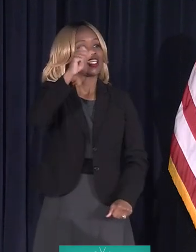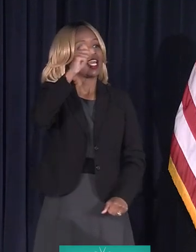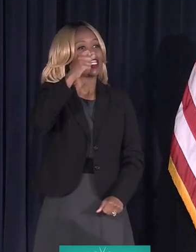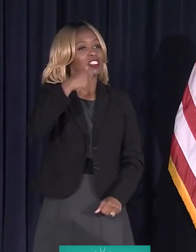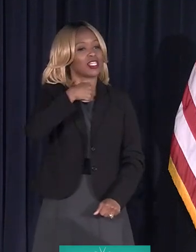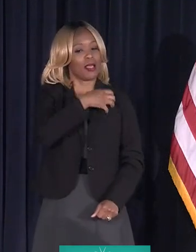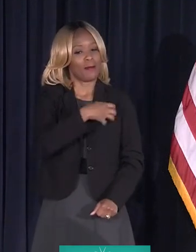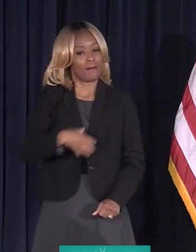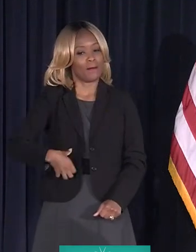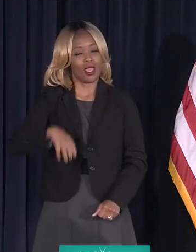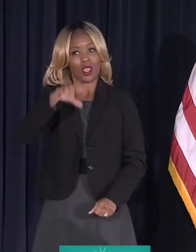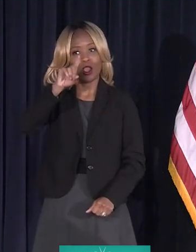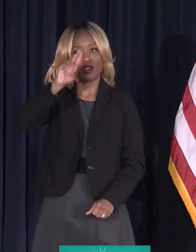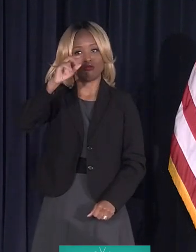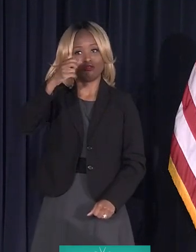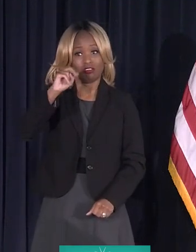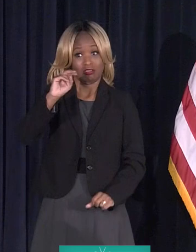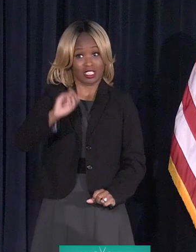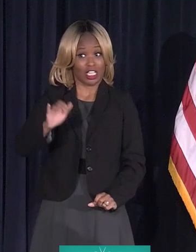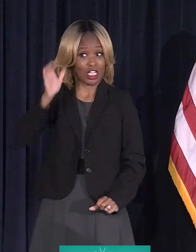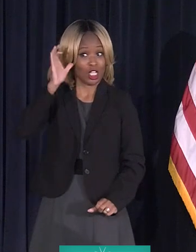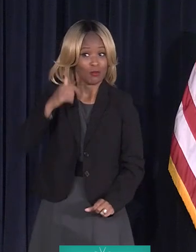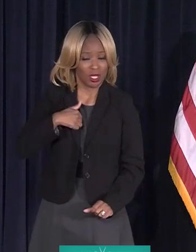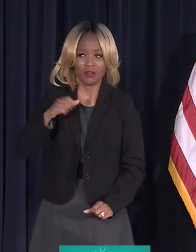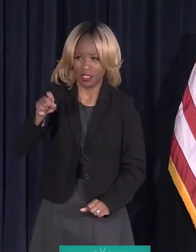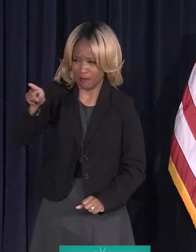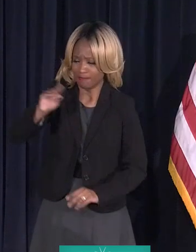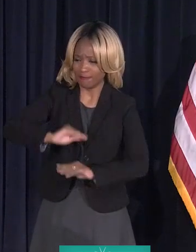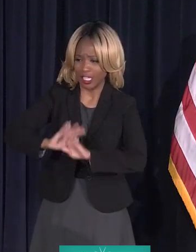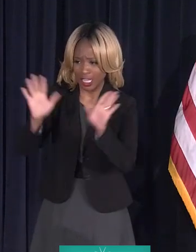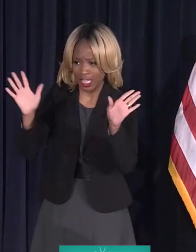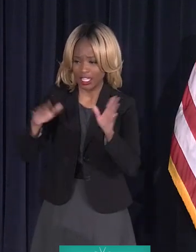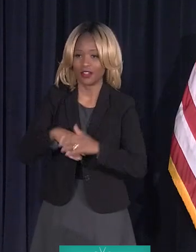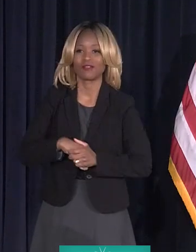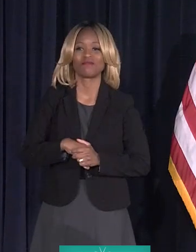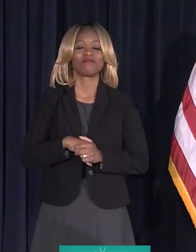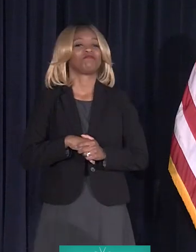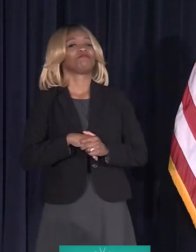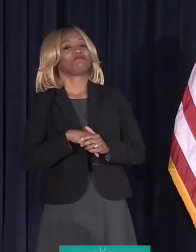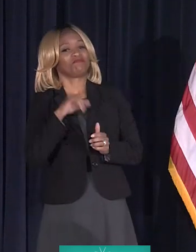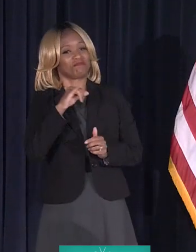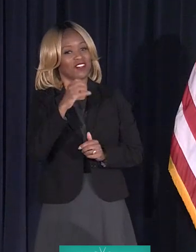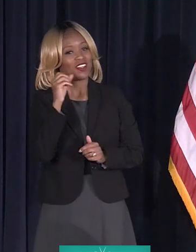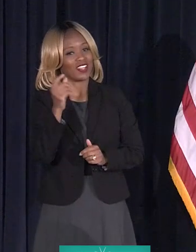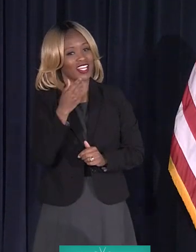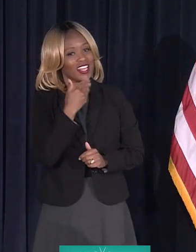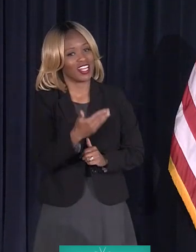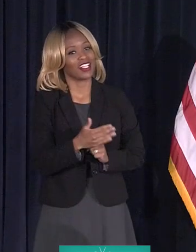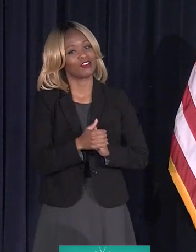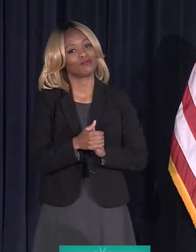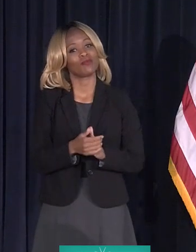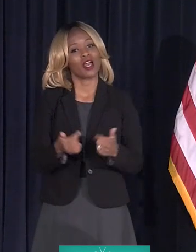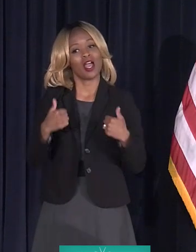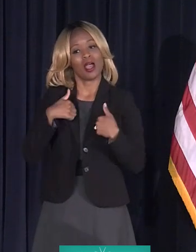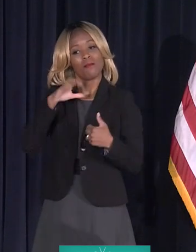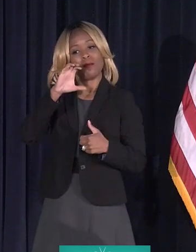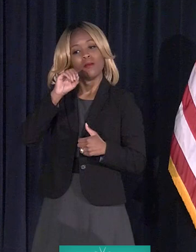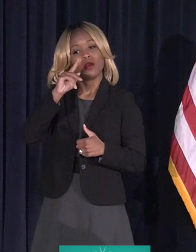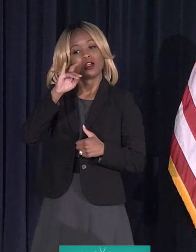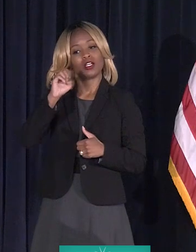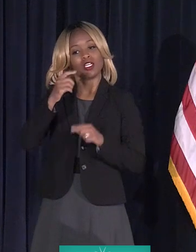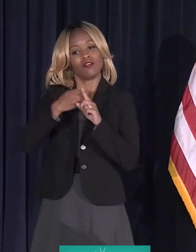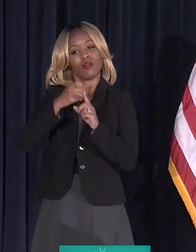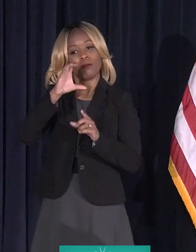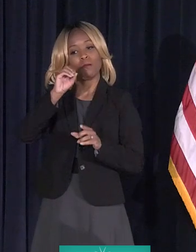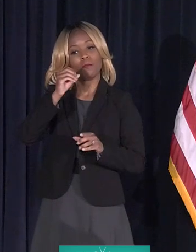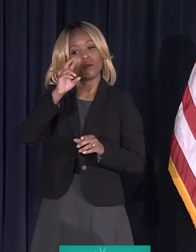Mayor Duncan, can you hear me? I sure can. You're very clear. Oh, okay. Thank you. I'm Cookie from Cornerstone